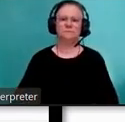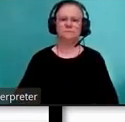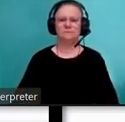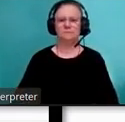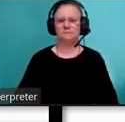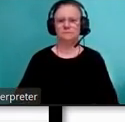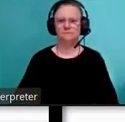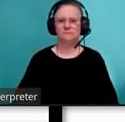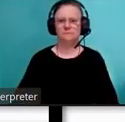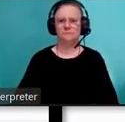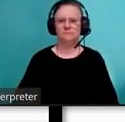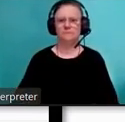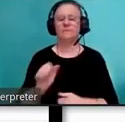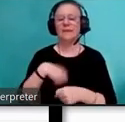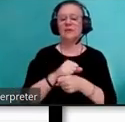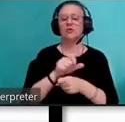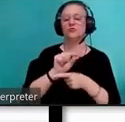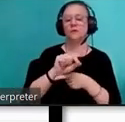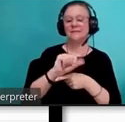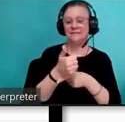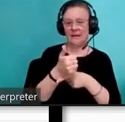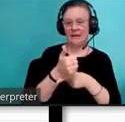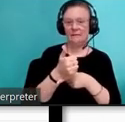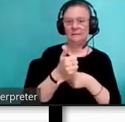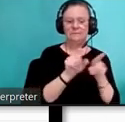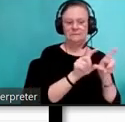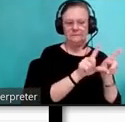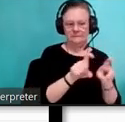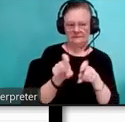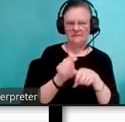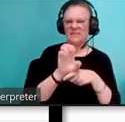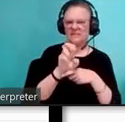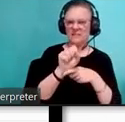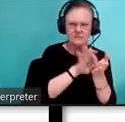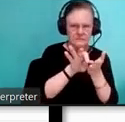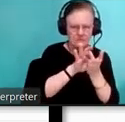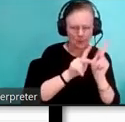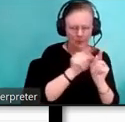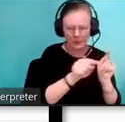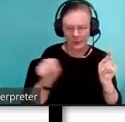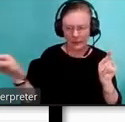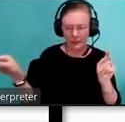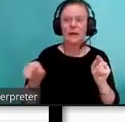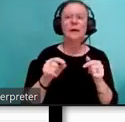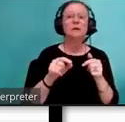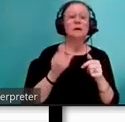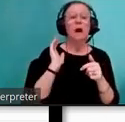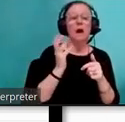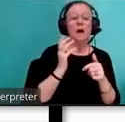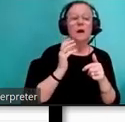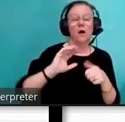In the 2010 census, Spanish was the most spoken non-English language. This is why we include Spanish